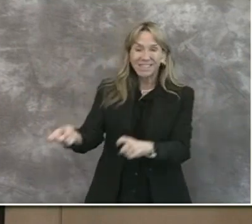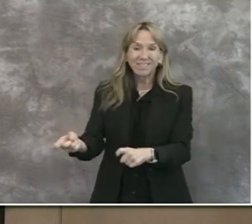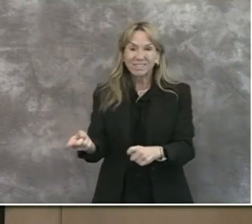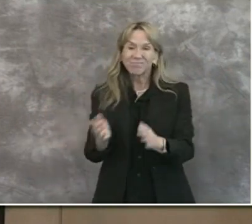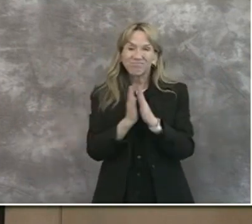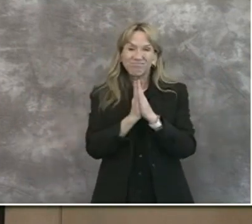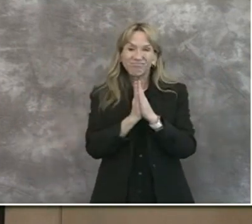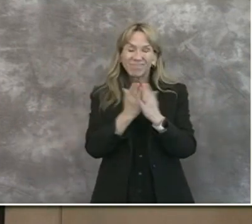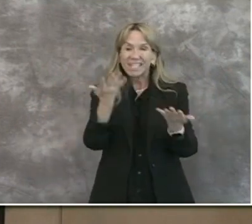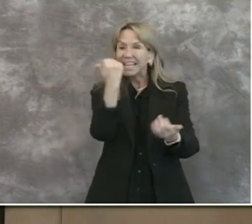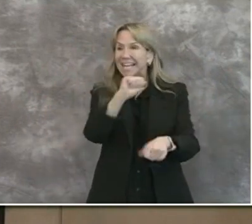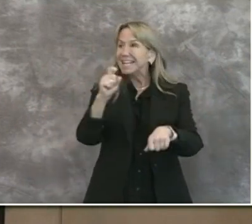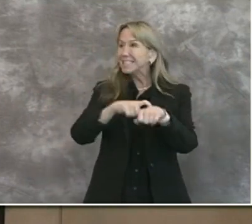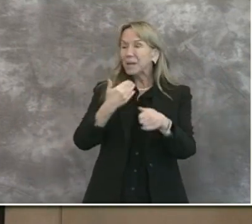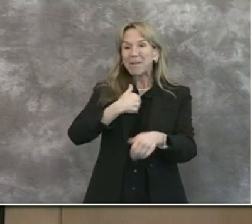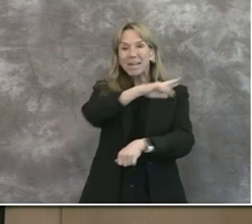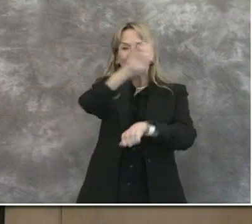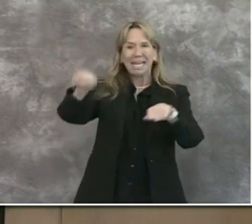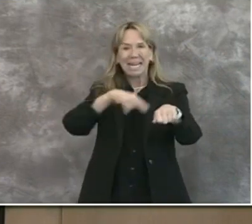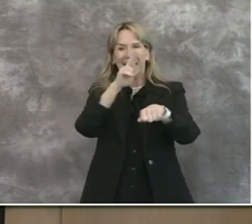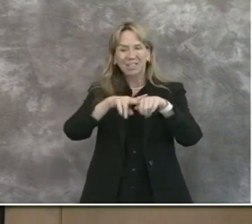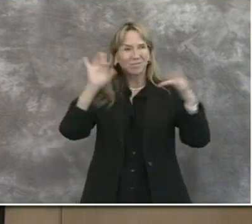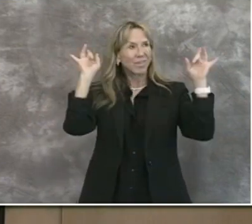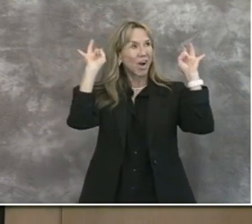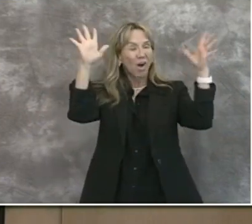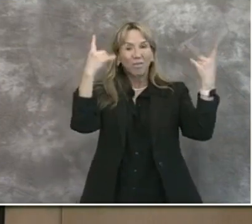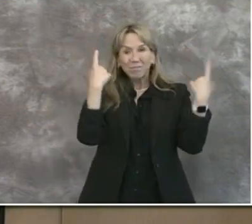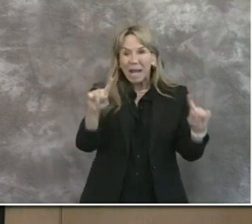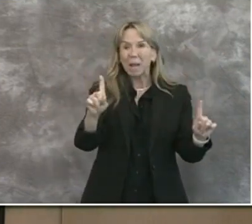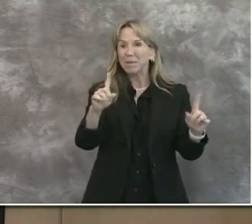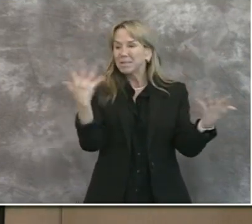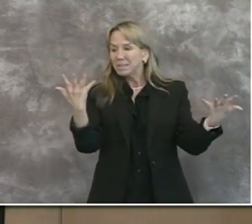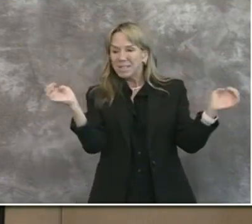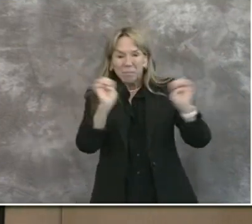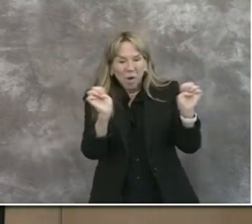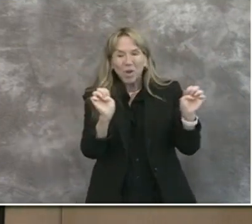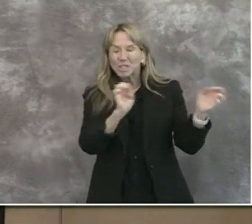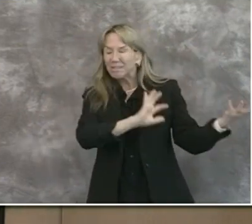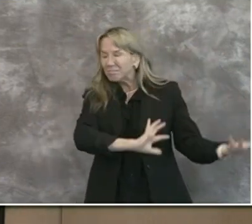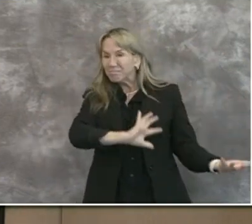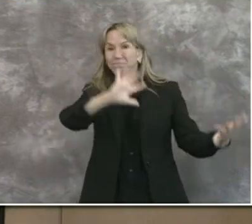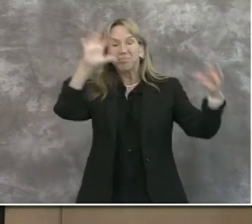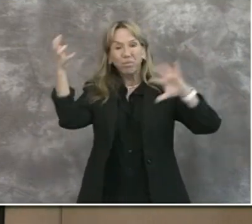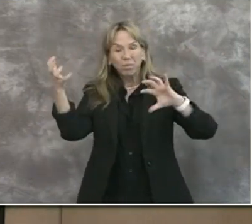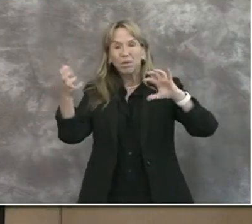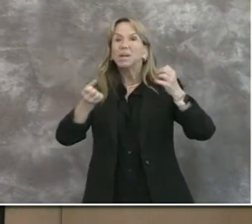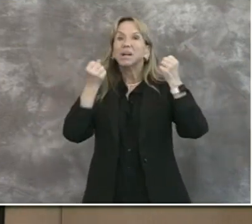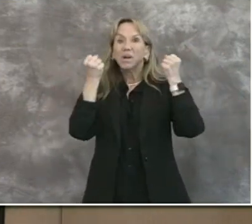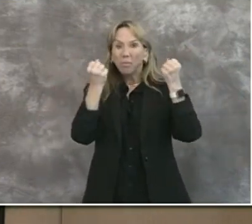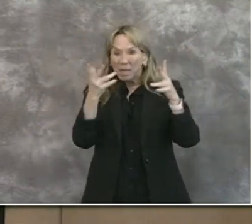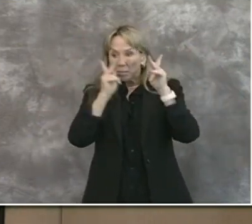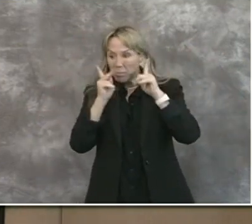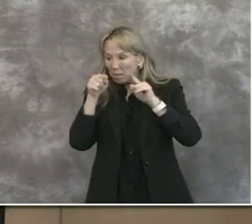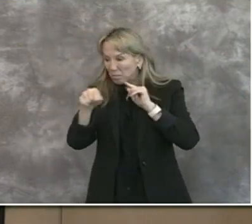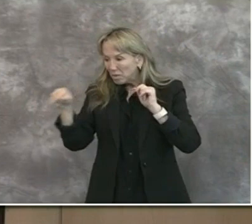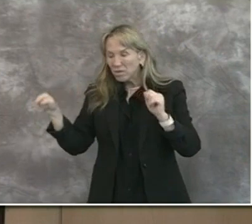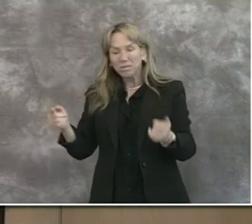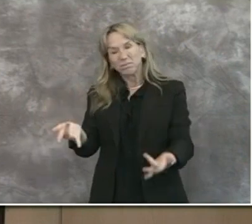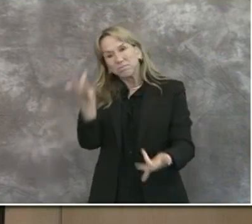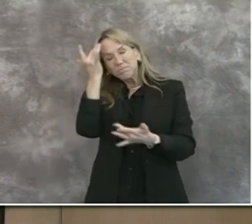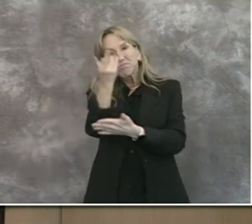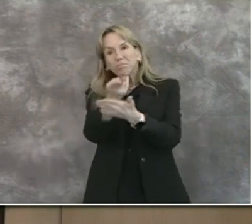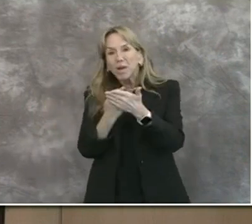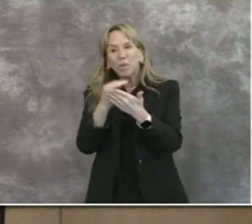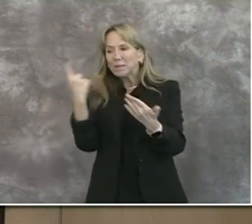Anytime we have a natural disaster, crisis, a public health emergency where a large segment of our community is impacted, the